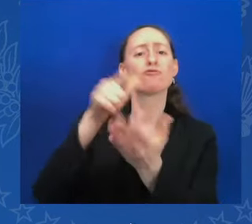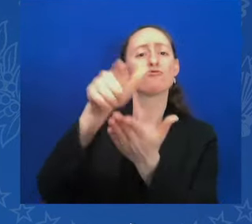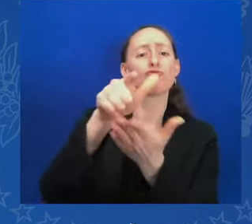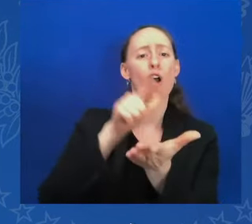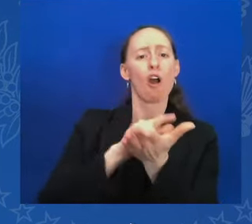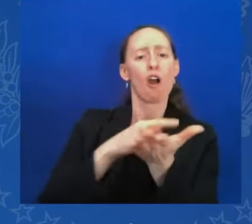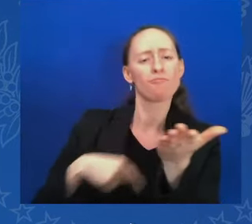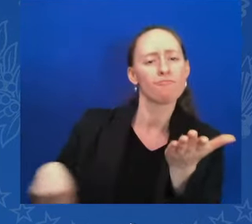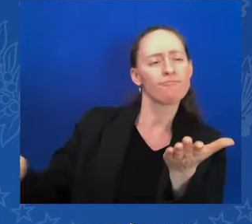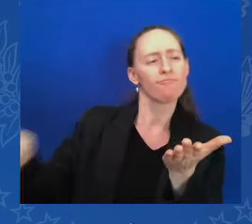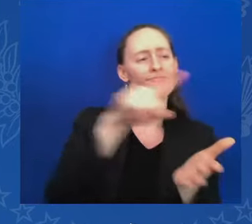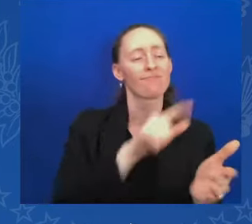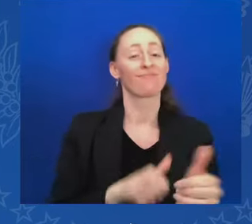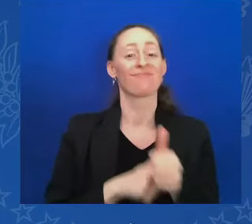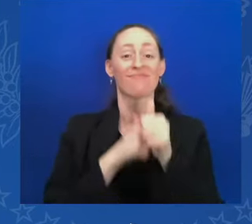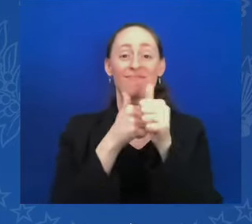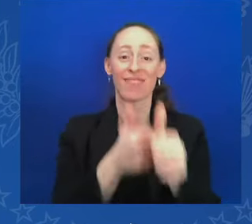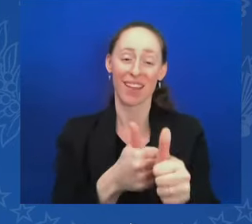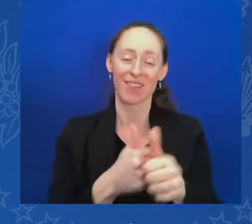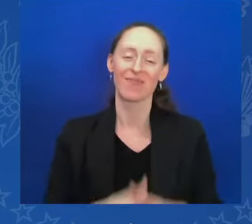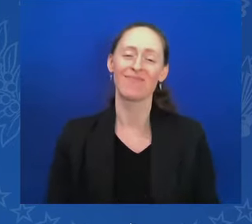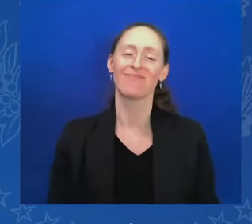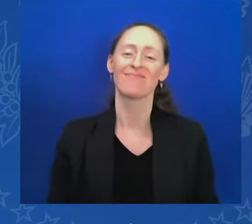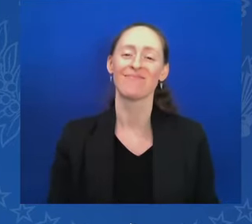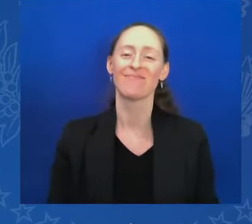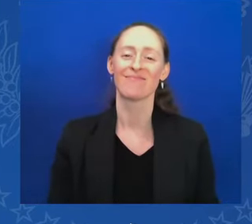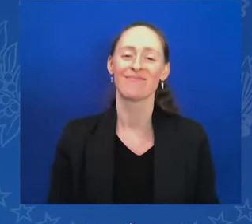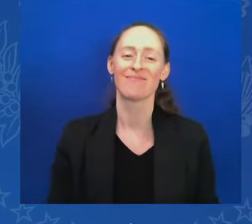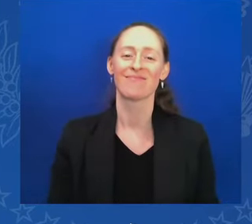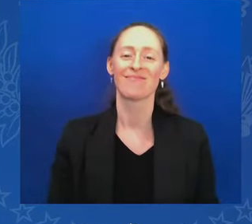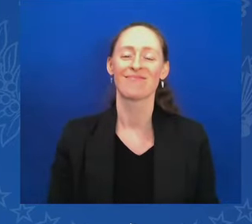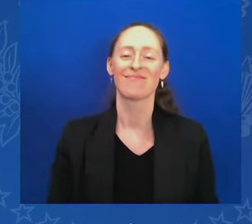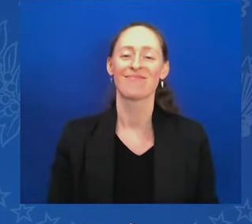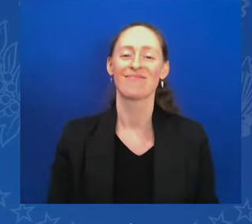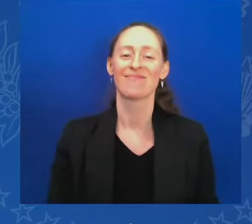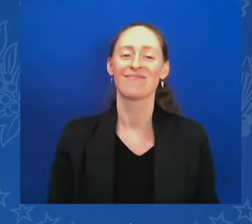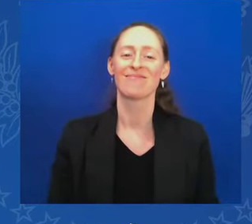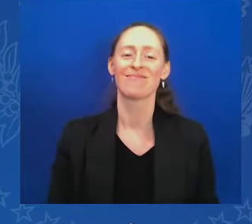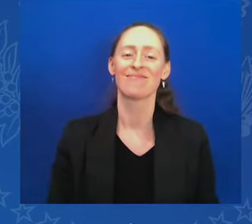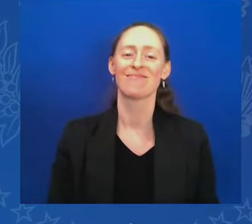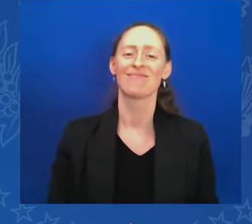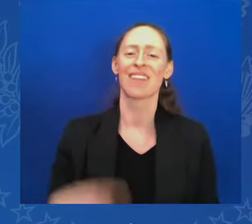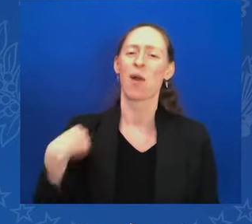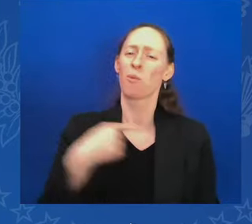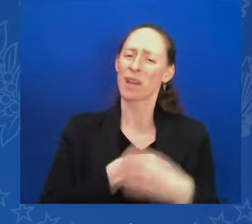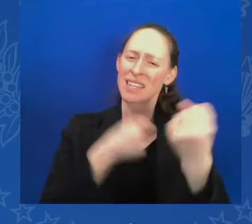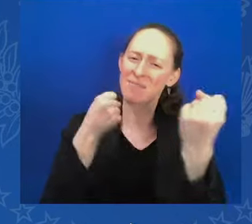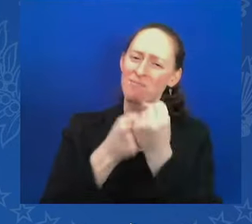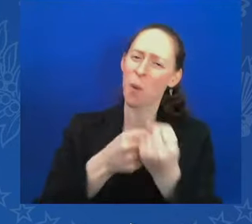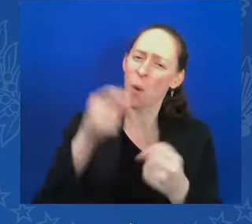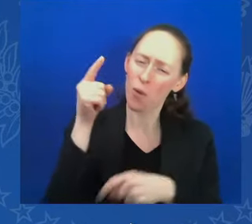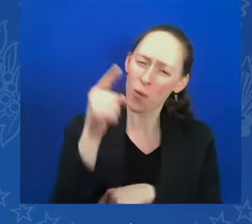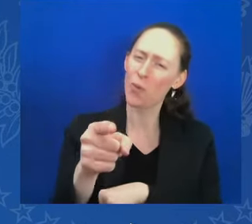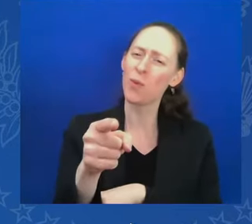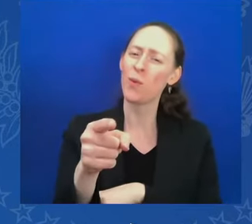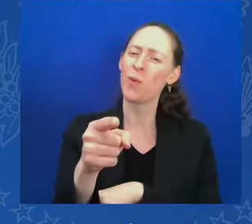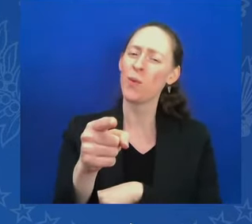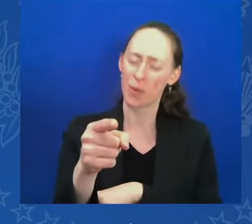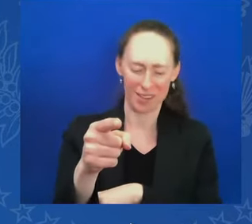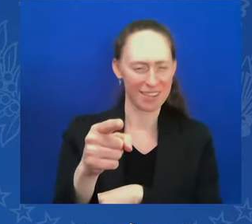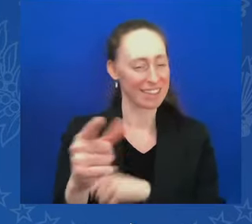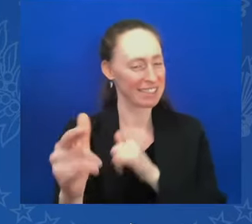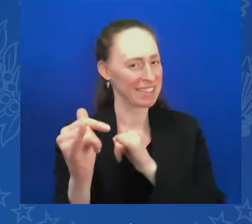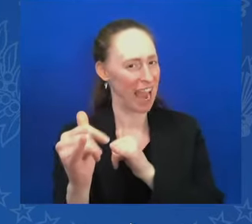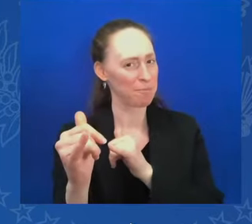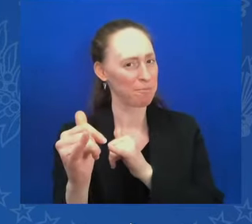We are on your side, Mr. President, just as you are on the side of democracy and liberty.